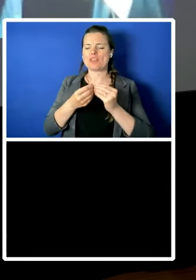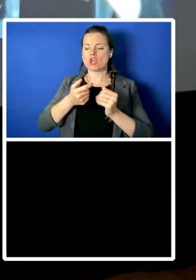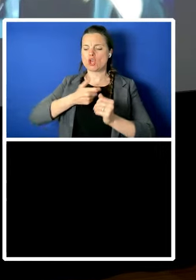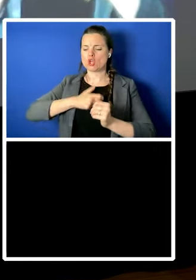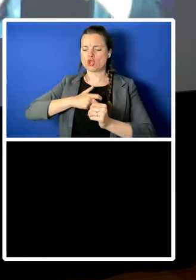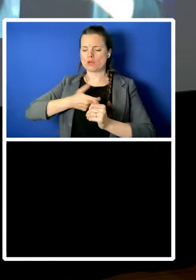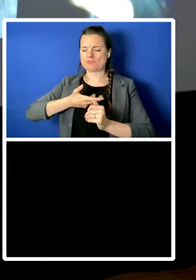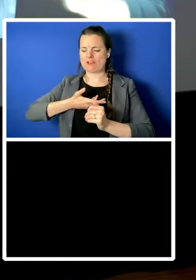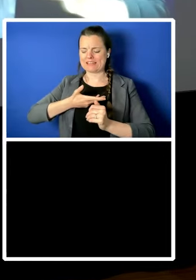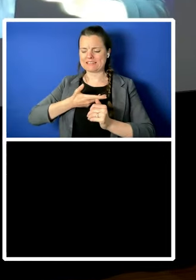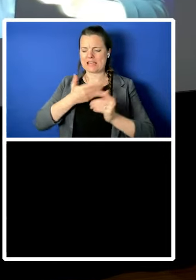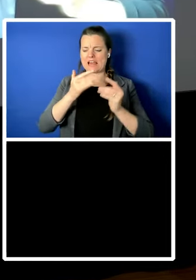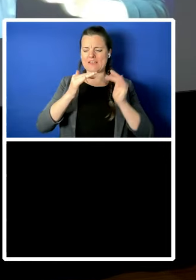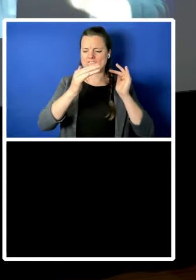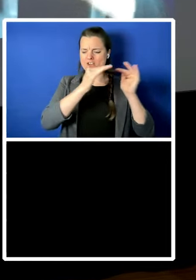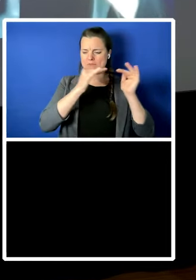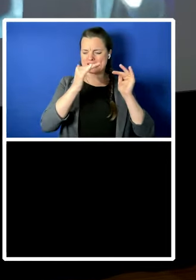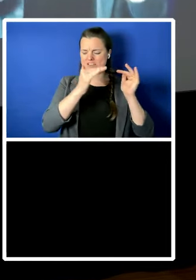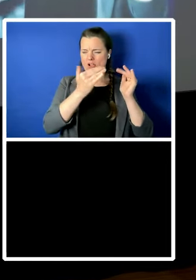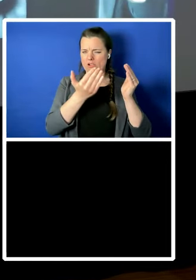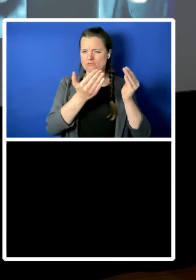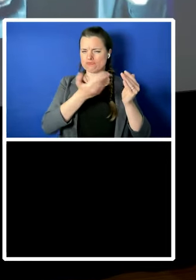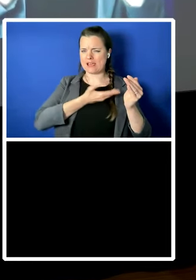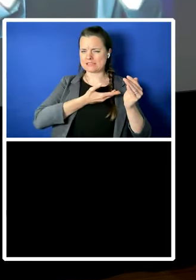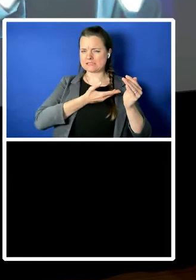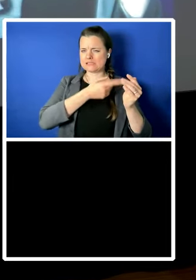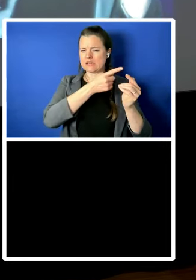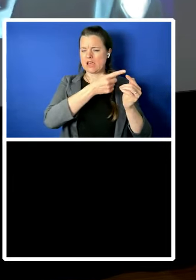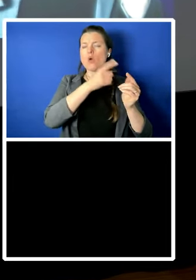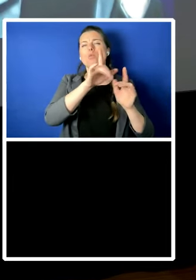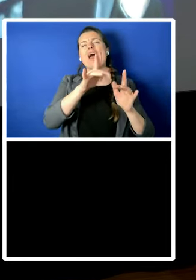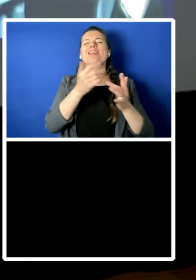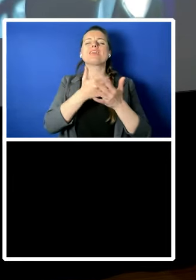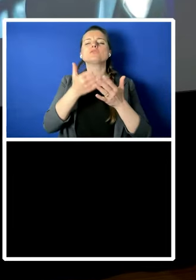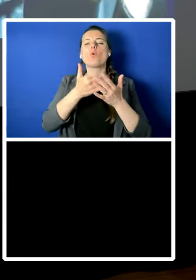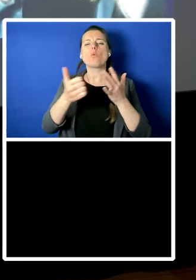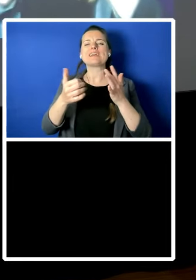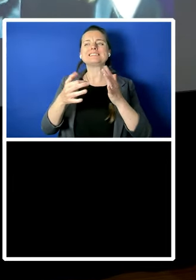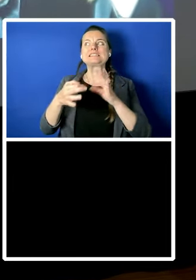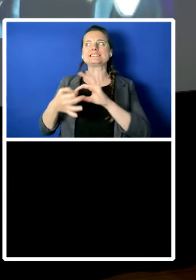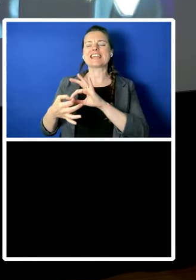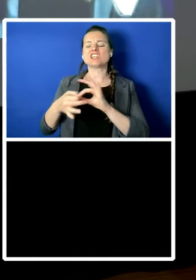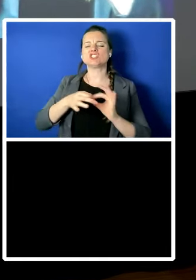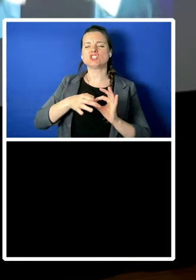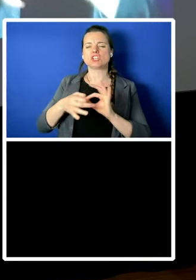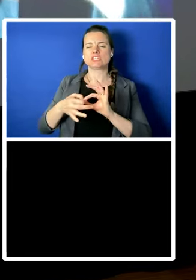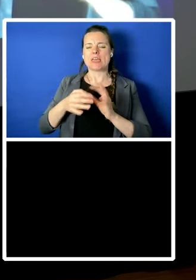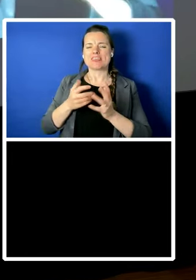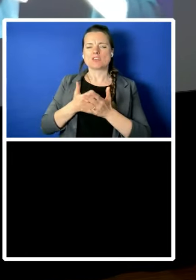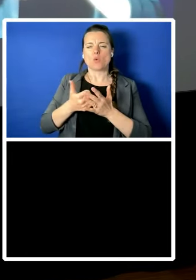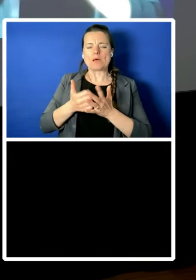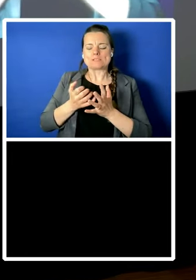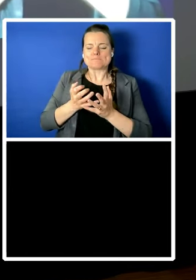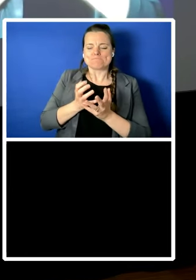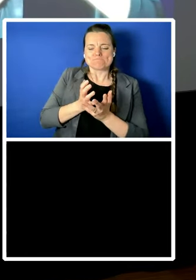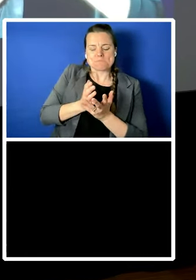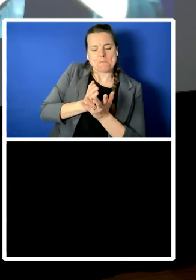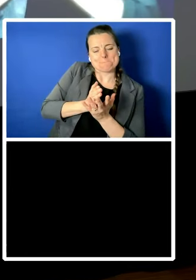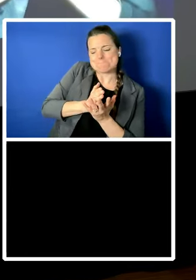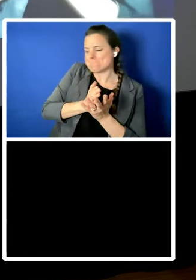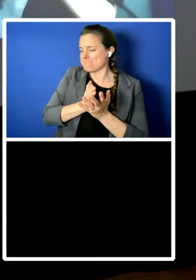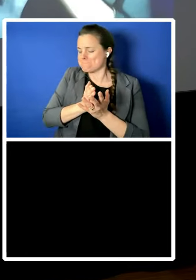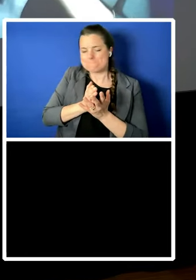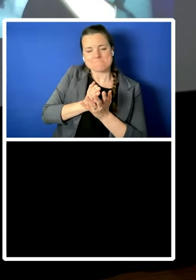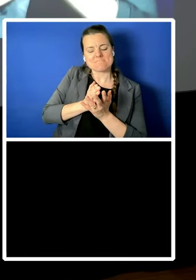tensions there are always tensions in this framework i don't think there is a fundamental tension between human